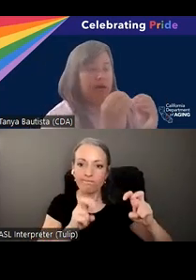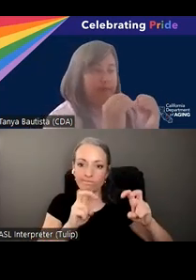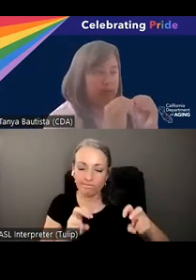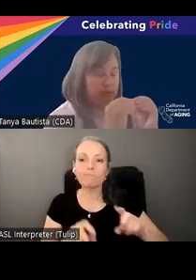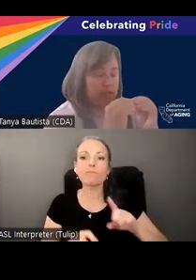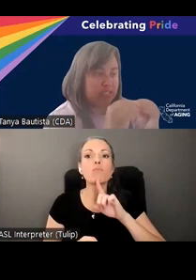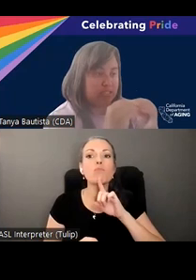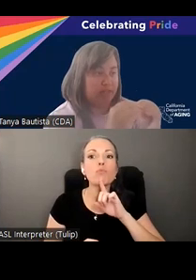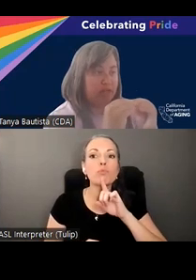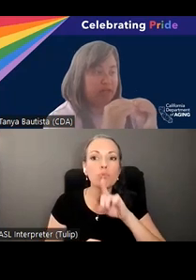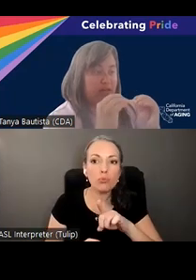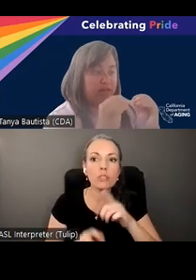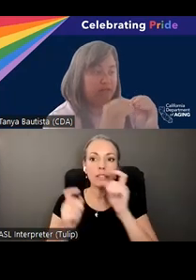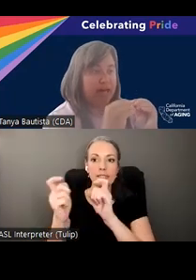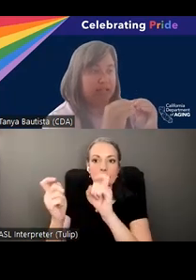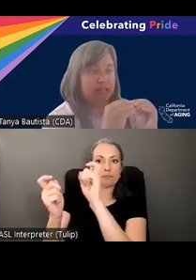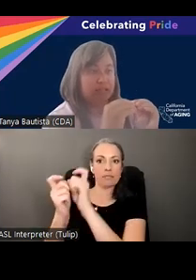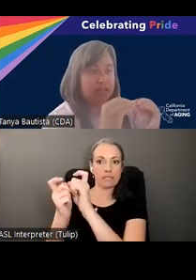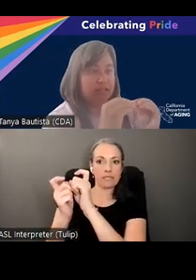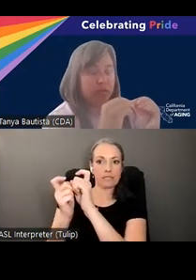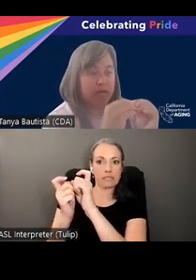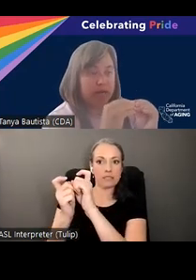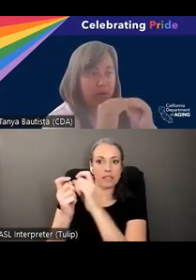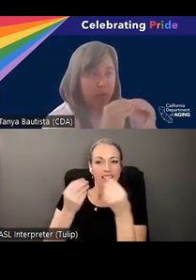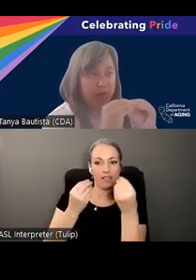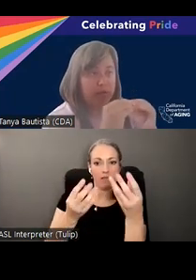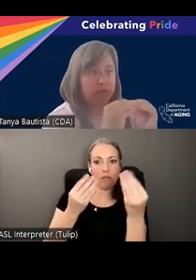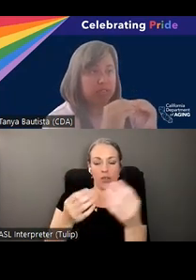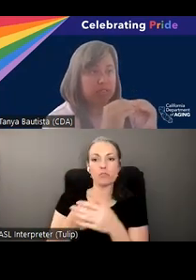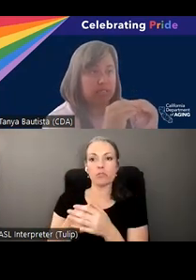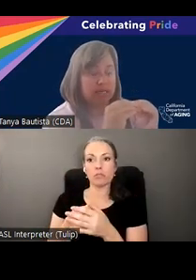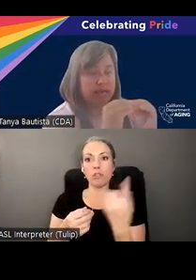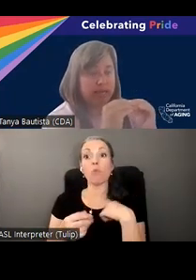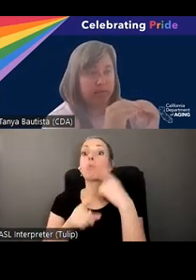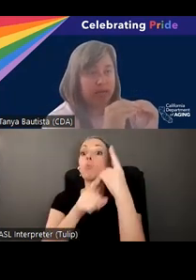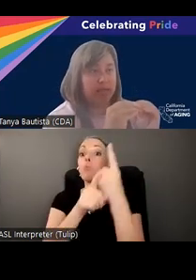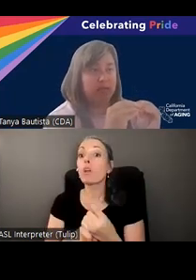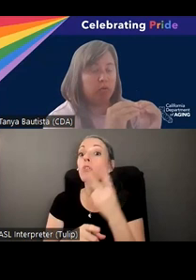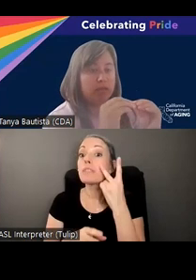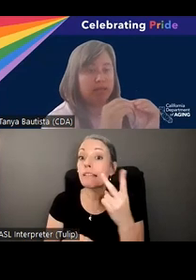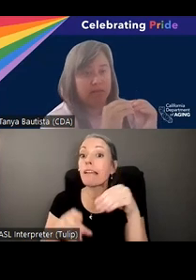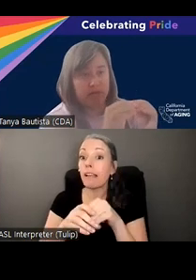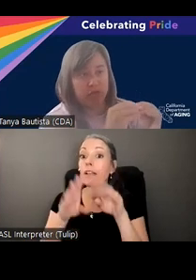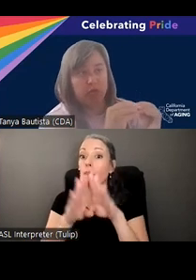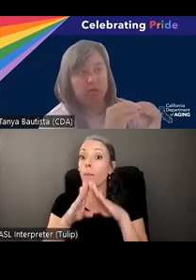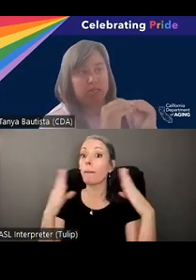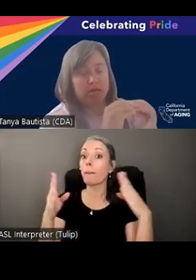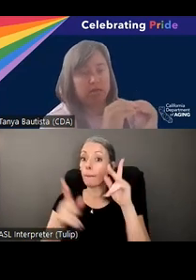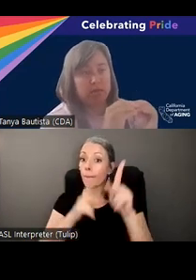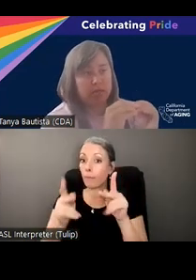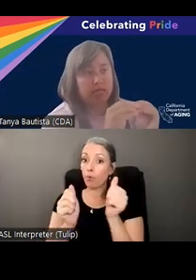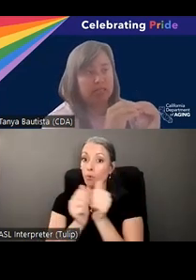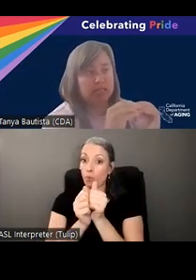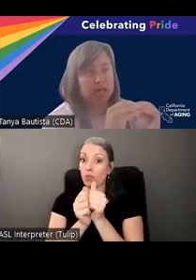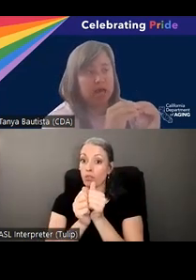specific facts that we regularly see in the public with individuals in